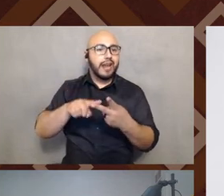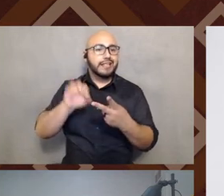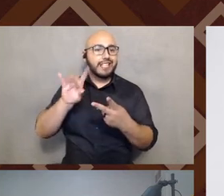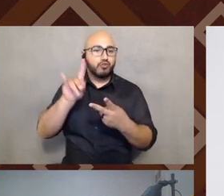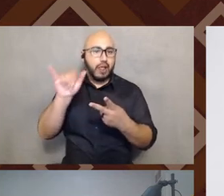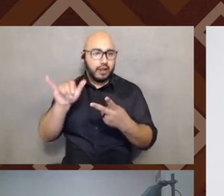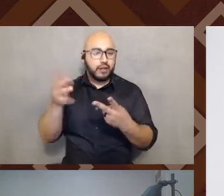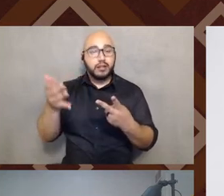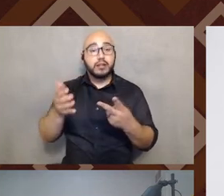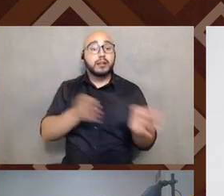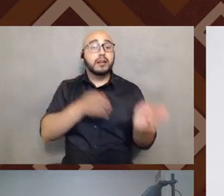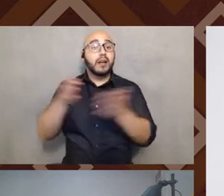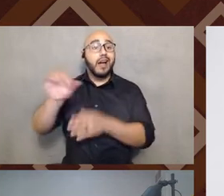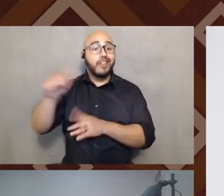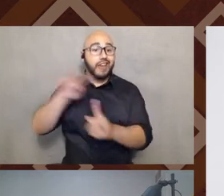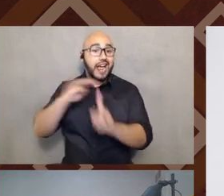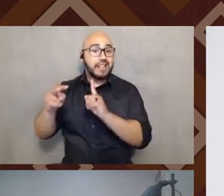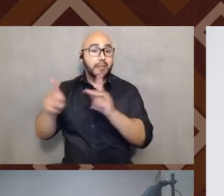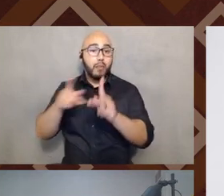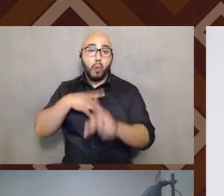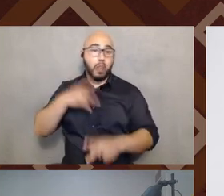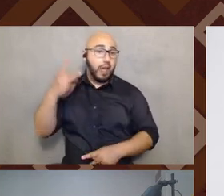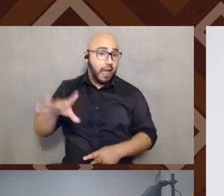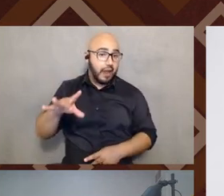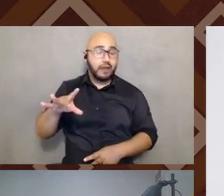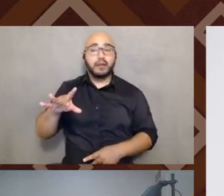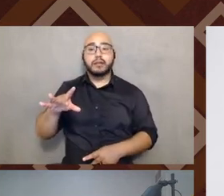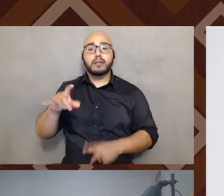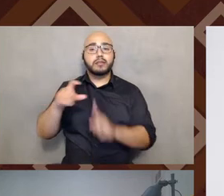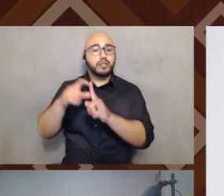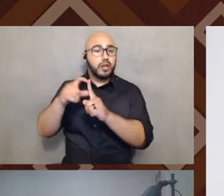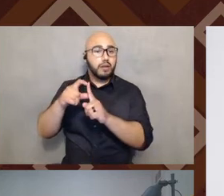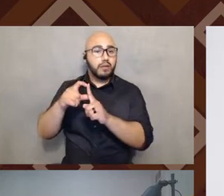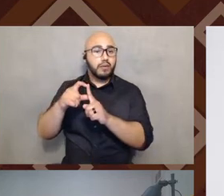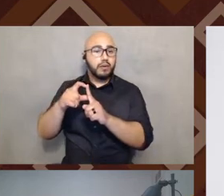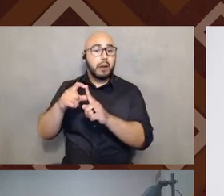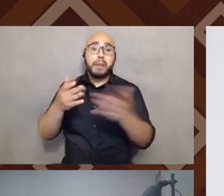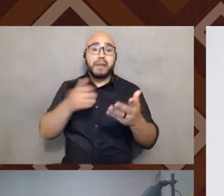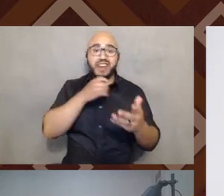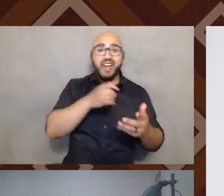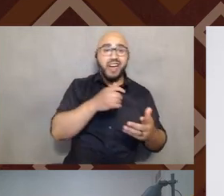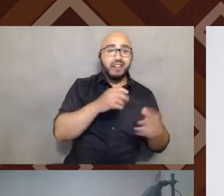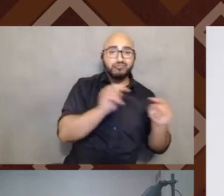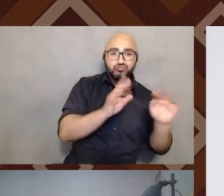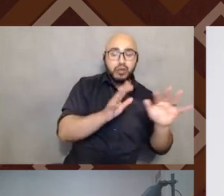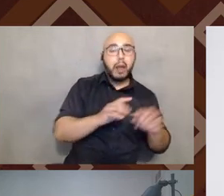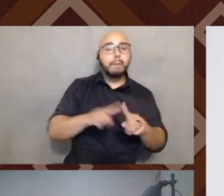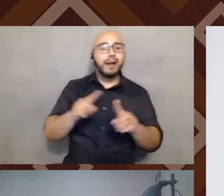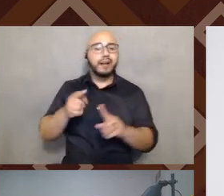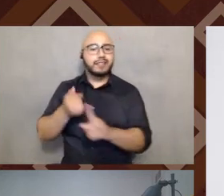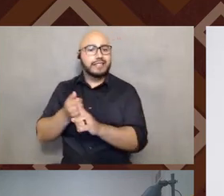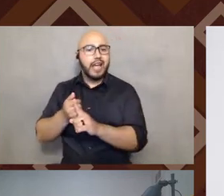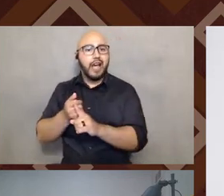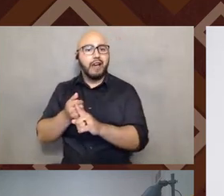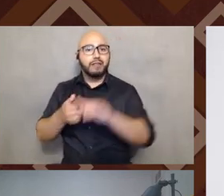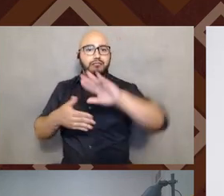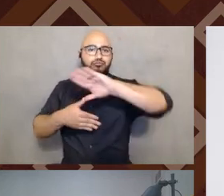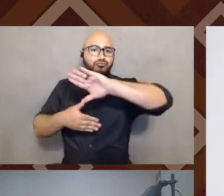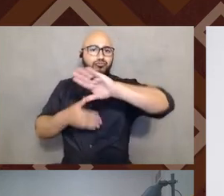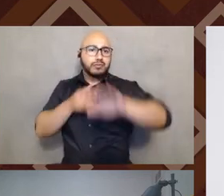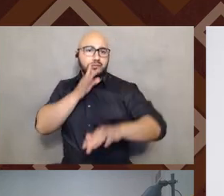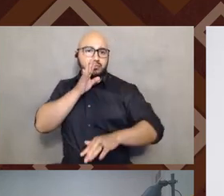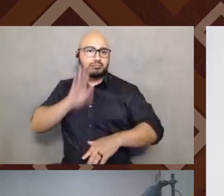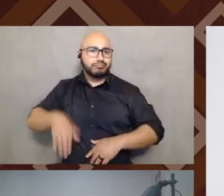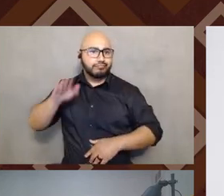Um, another aspect of people who don't like it might have nothing to do with that piece, but they're Spanish speakers from Latin America who say